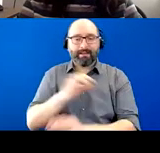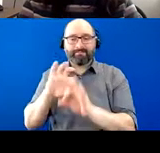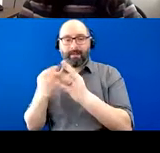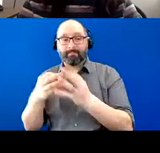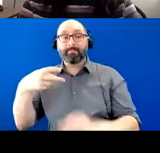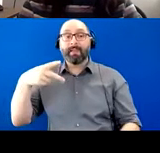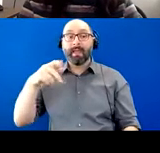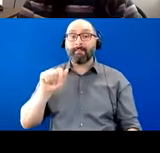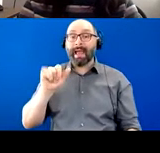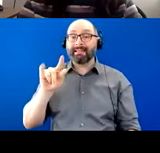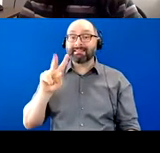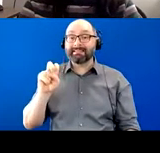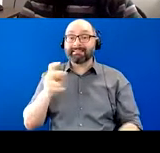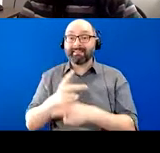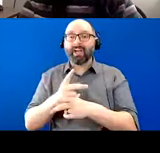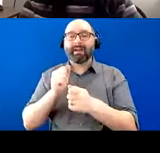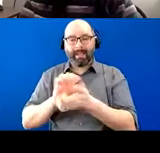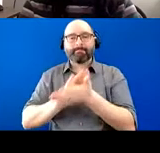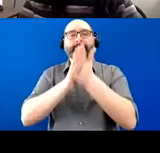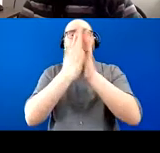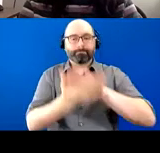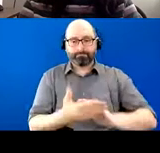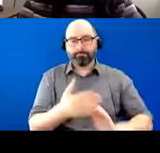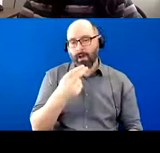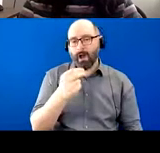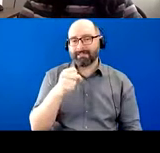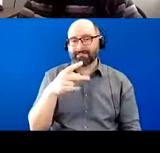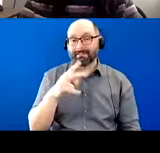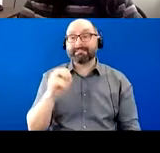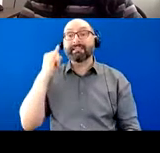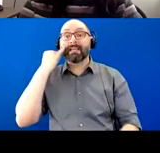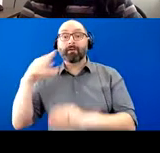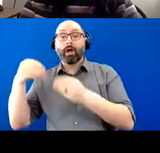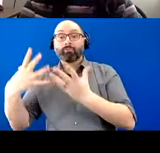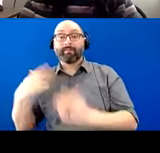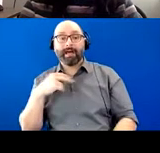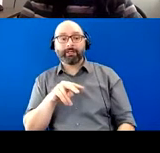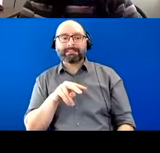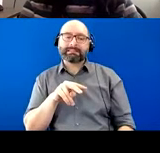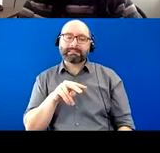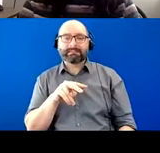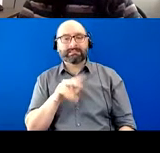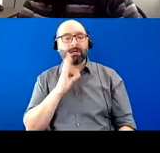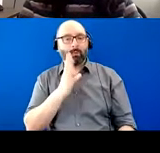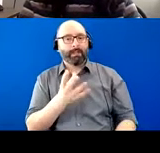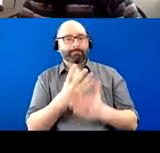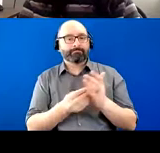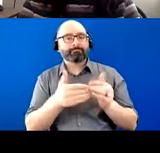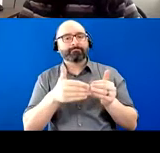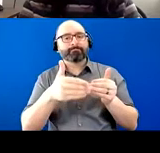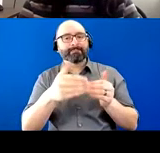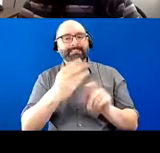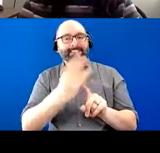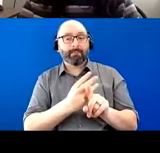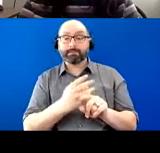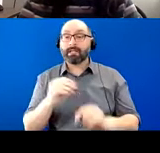can often transition into hospice care. You know, if the providers believe that the person is likely to die within six months, um, and hospice can